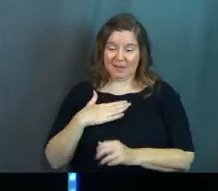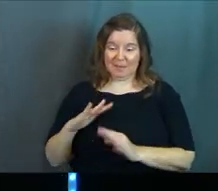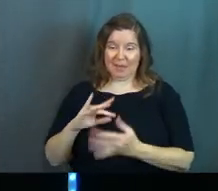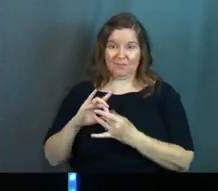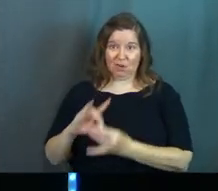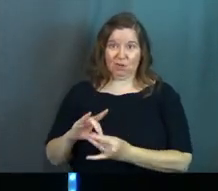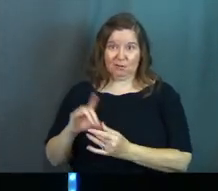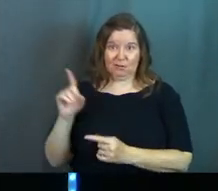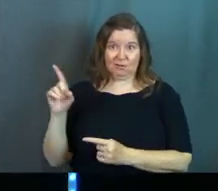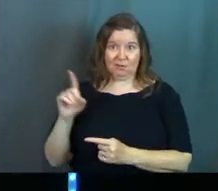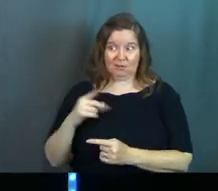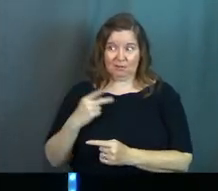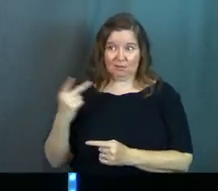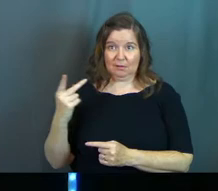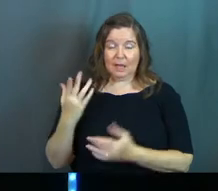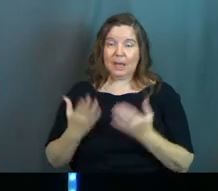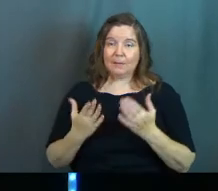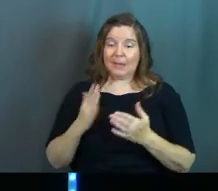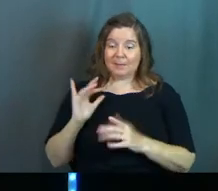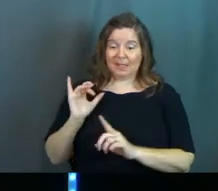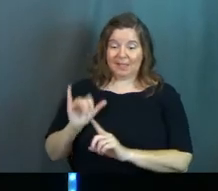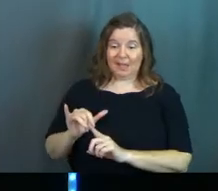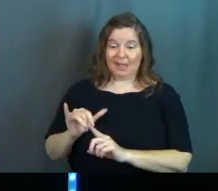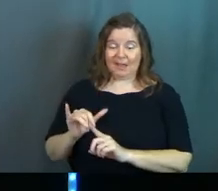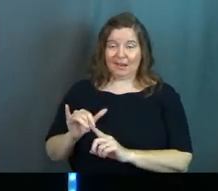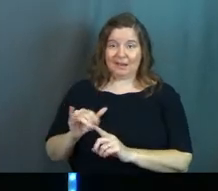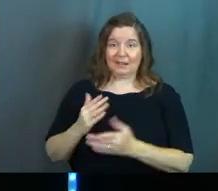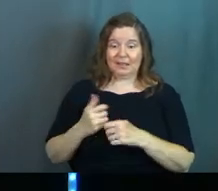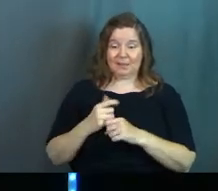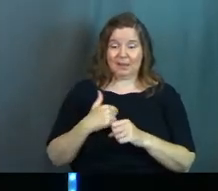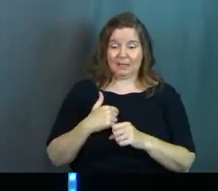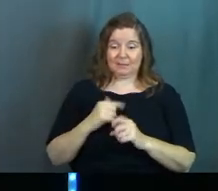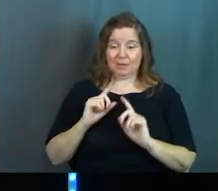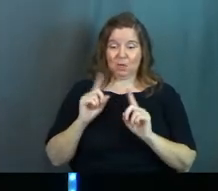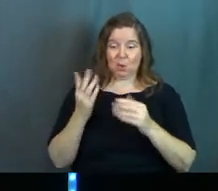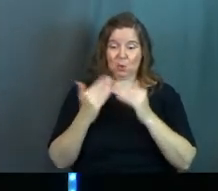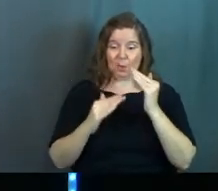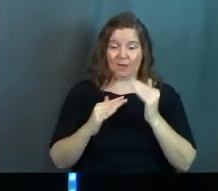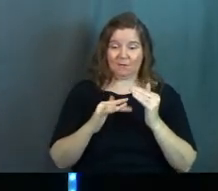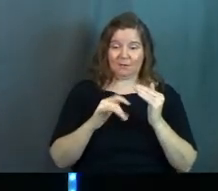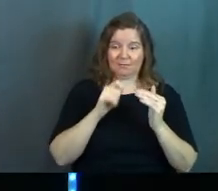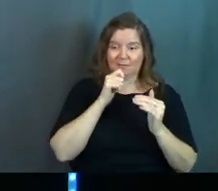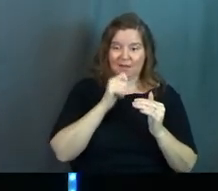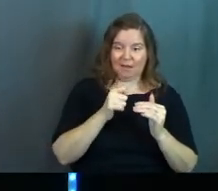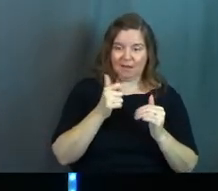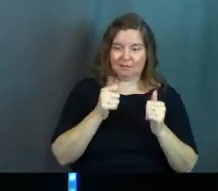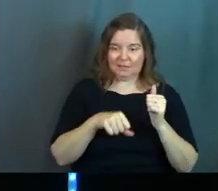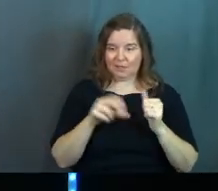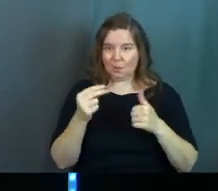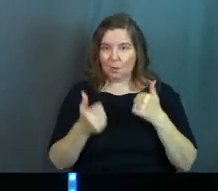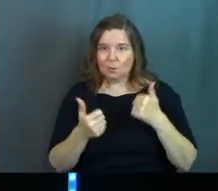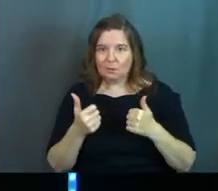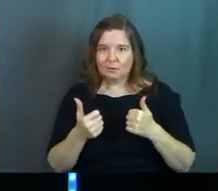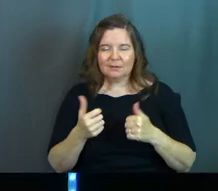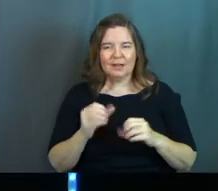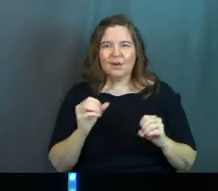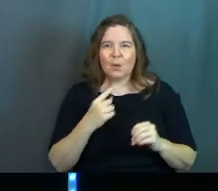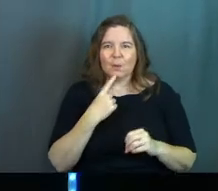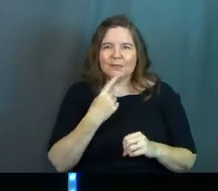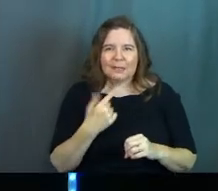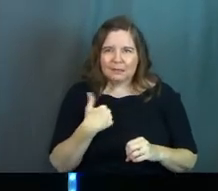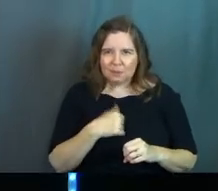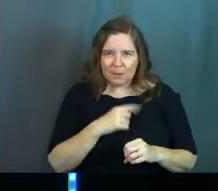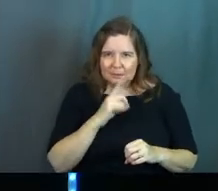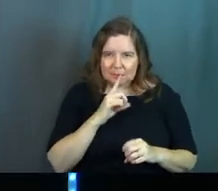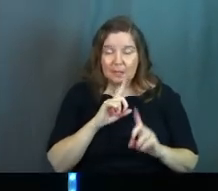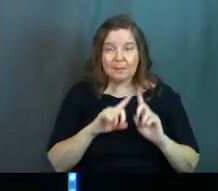And maybe it's all that that makes me go to heaven or not. And no one says that